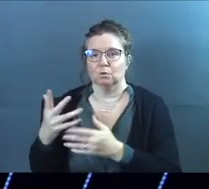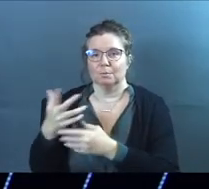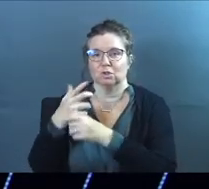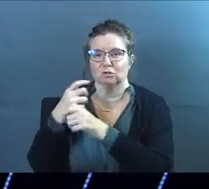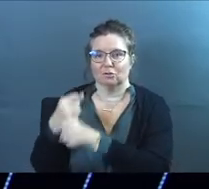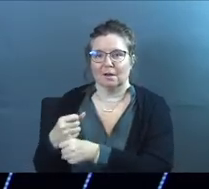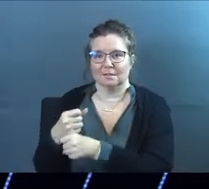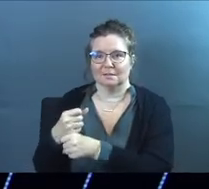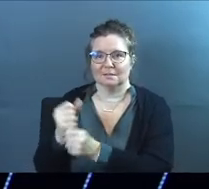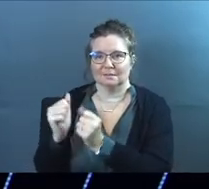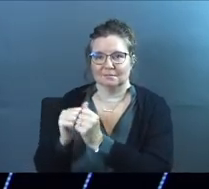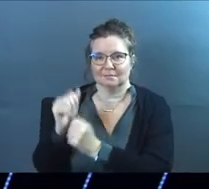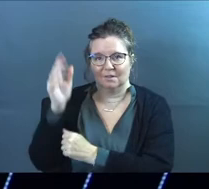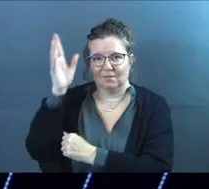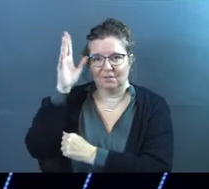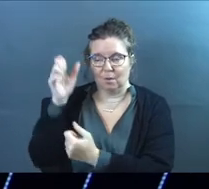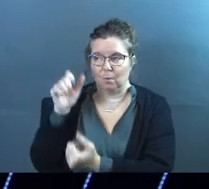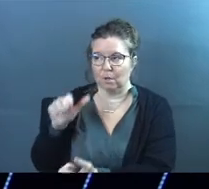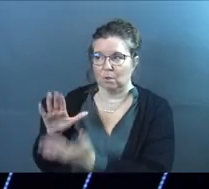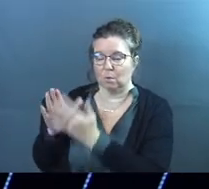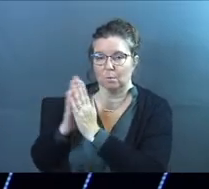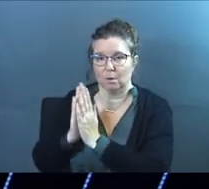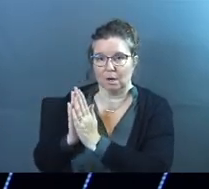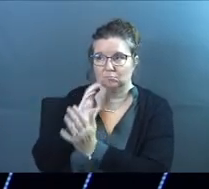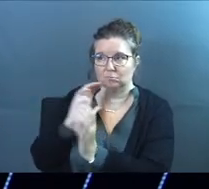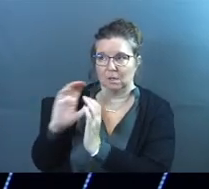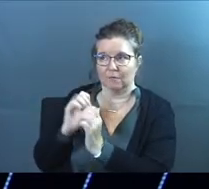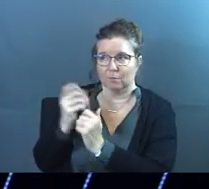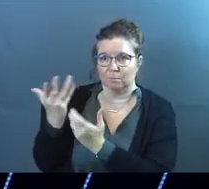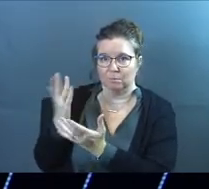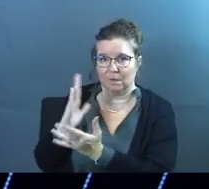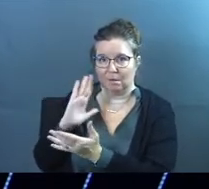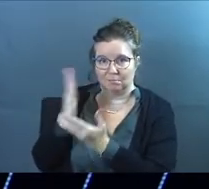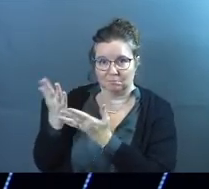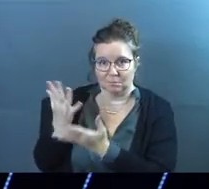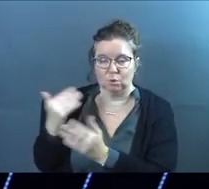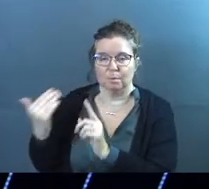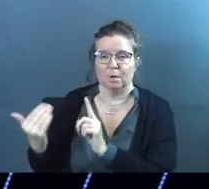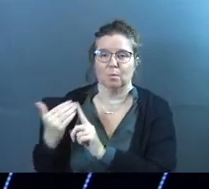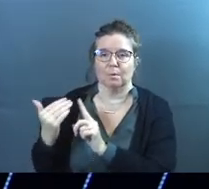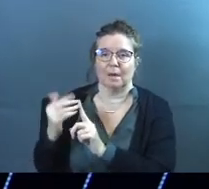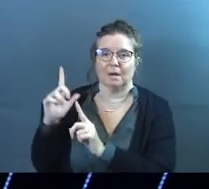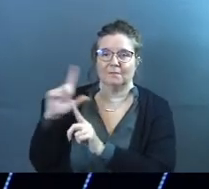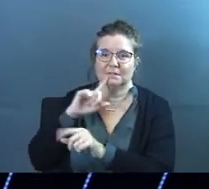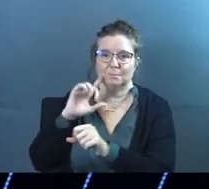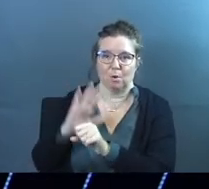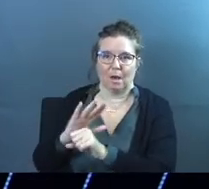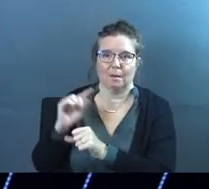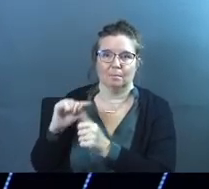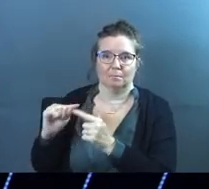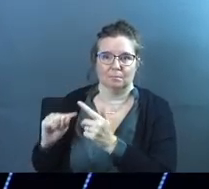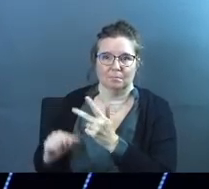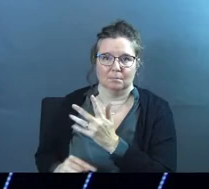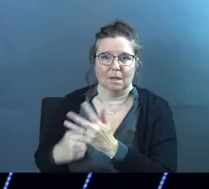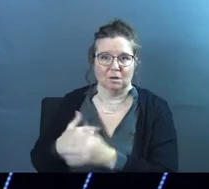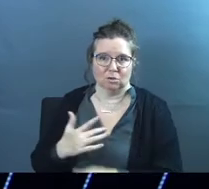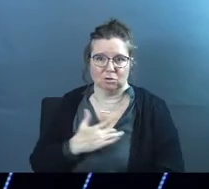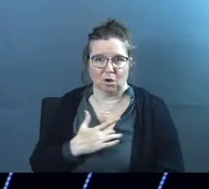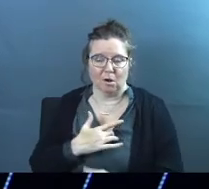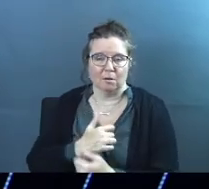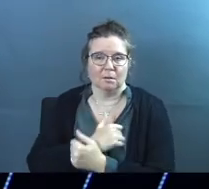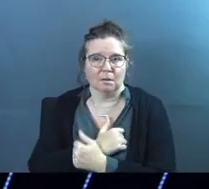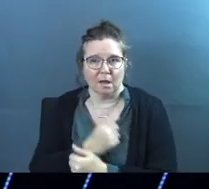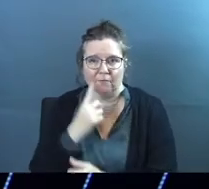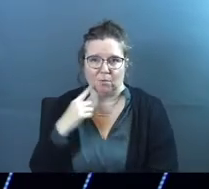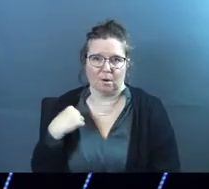trust in the Father. We go to prayer. We go to conversation with God to be reminded of his promises and his heart, his